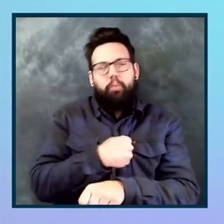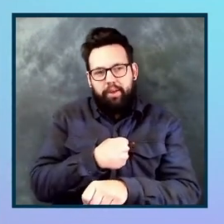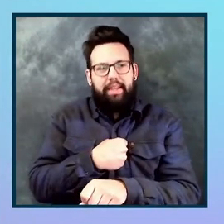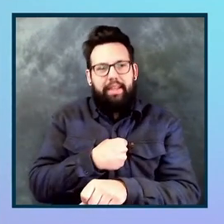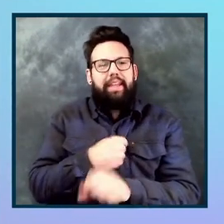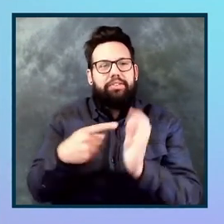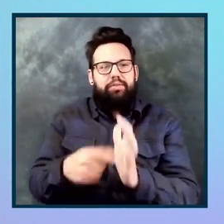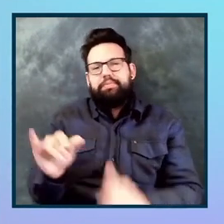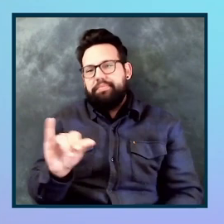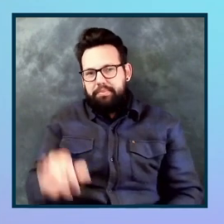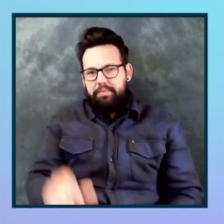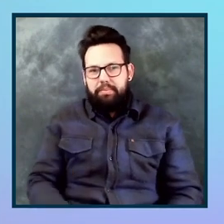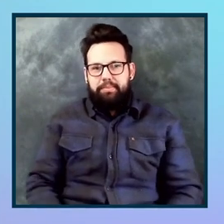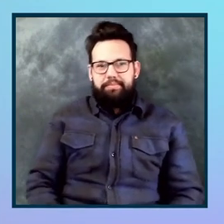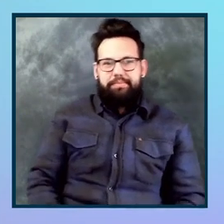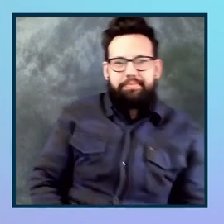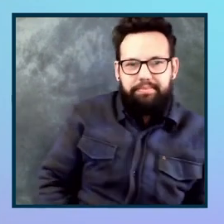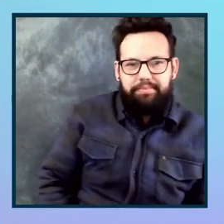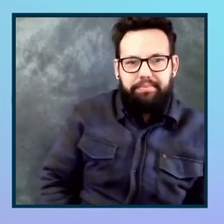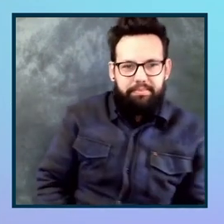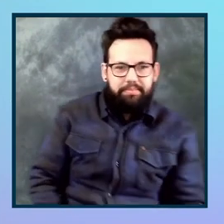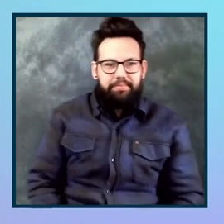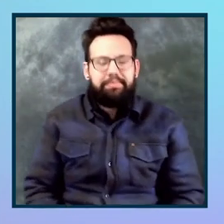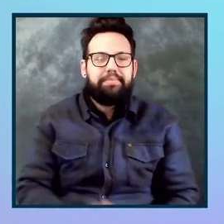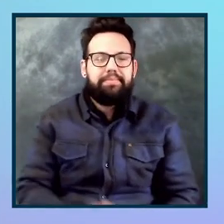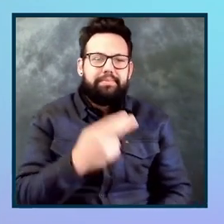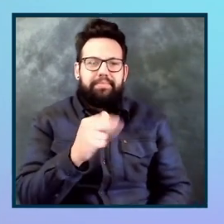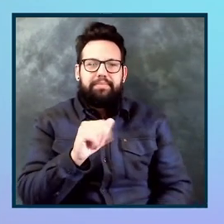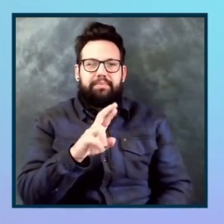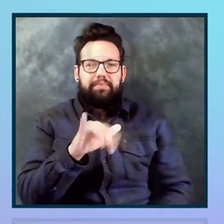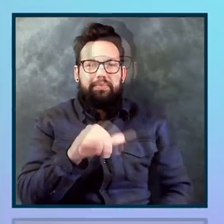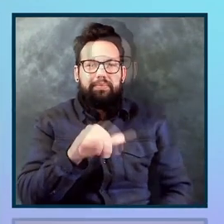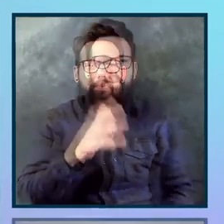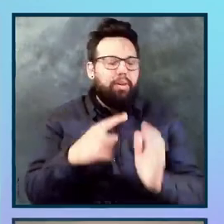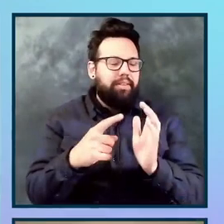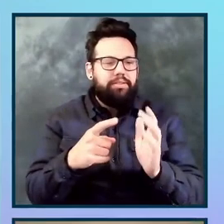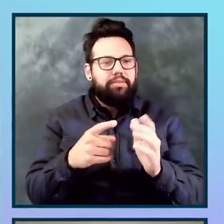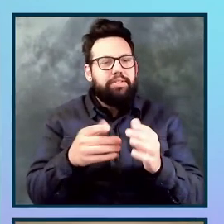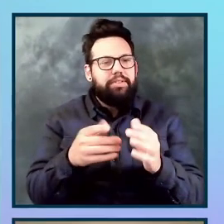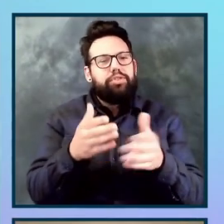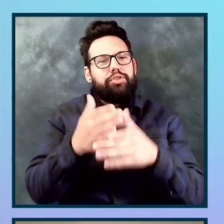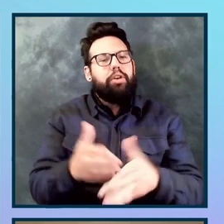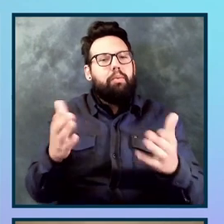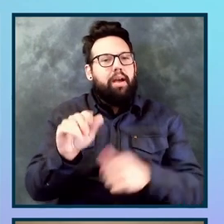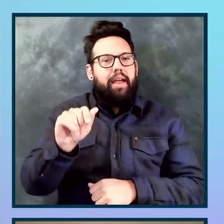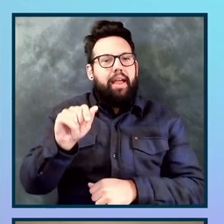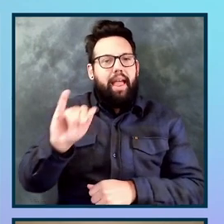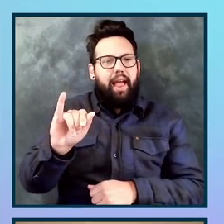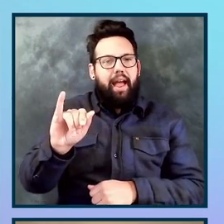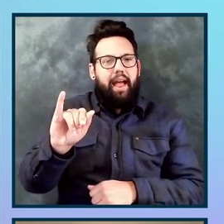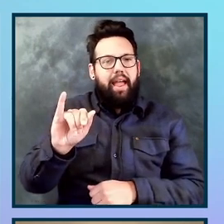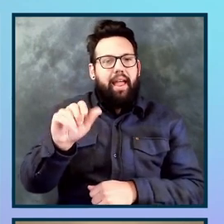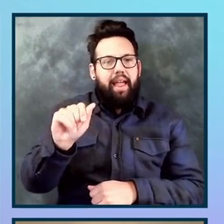We do have a couple of minutes to show that. Perfect. I'm going to focus on the issue that our AI helped us find. Let's share that one. Cause it's the coolest, um,